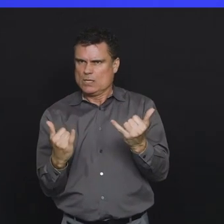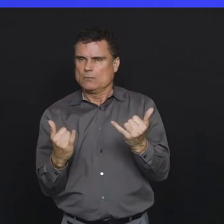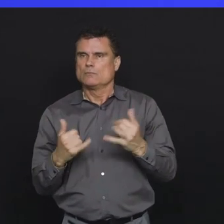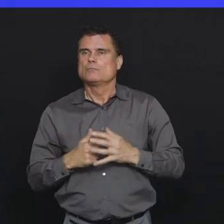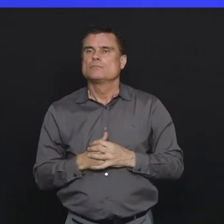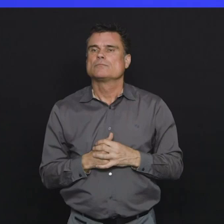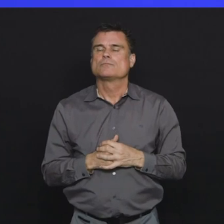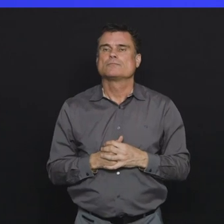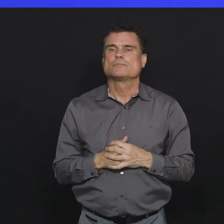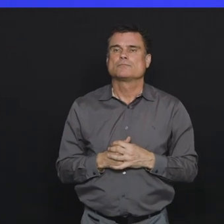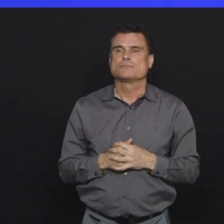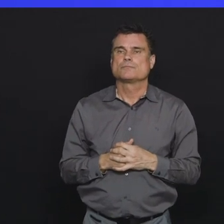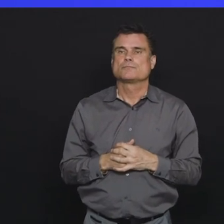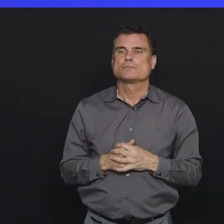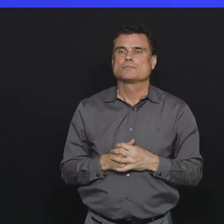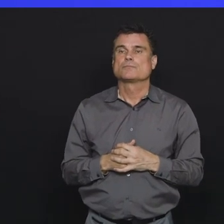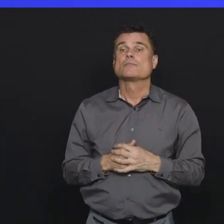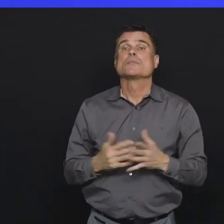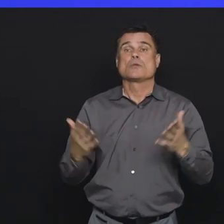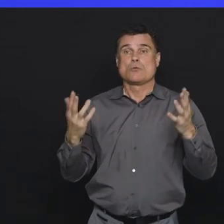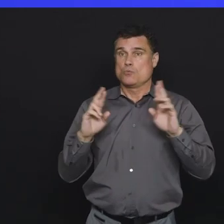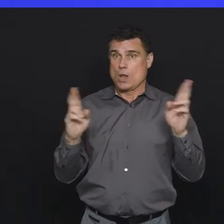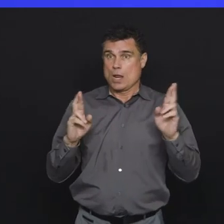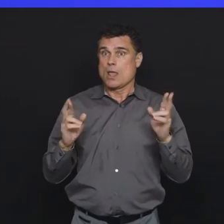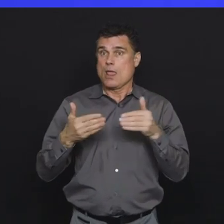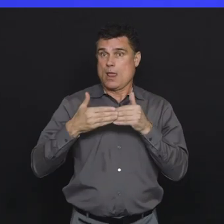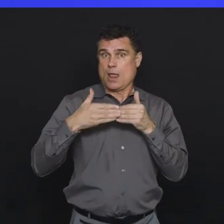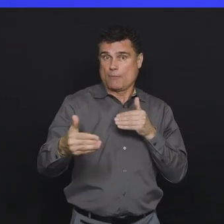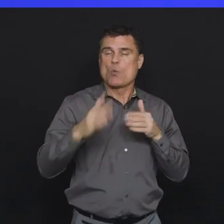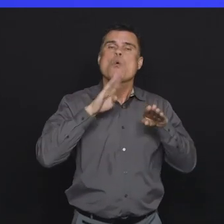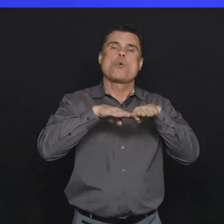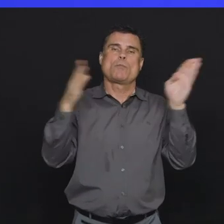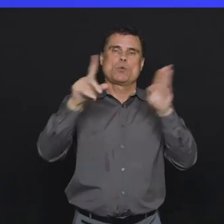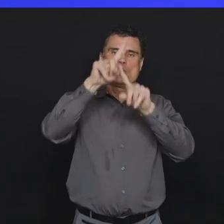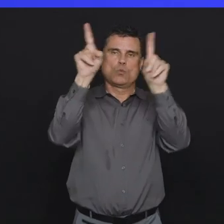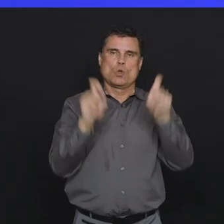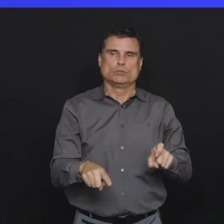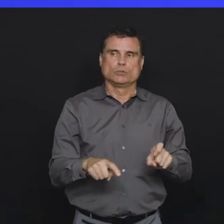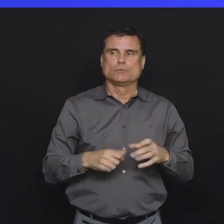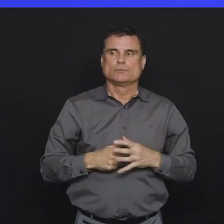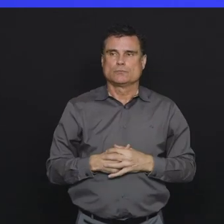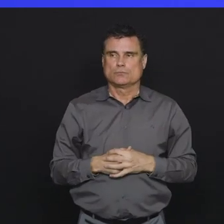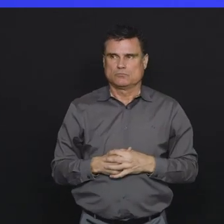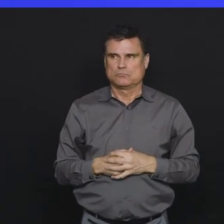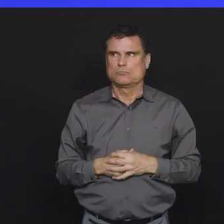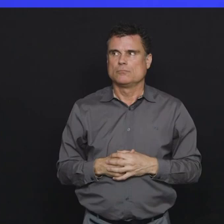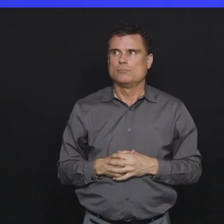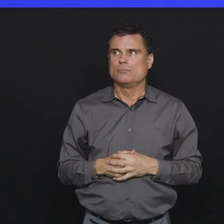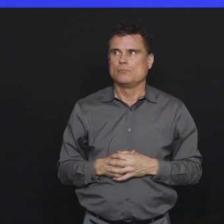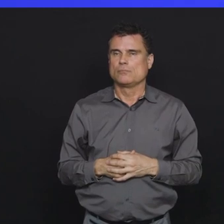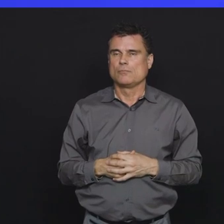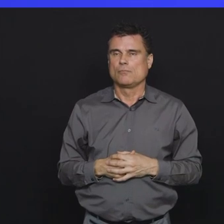that are relevant today, and an additional order to describe, and then we'll be open to taking your questions.